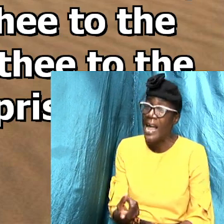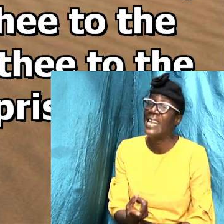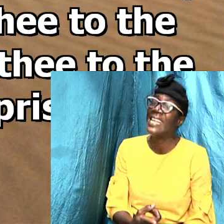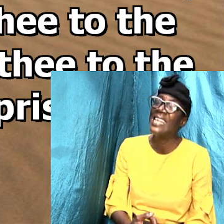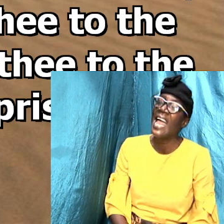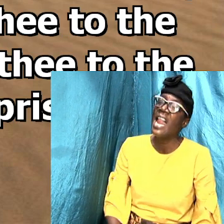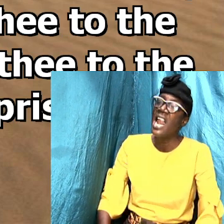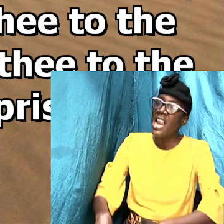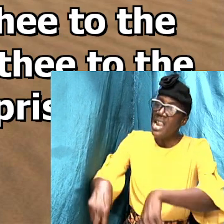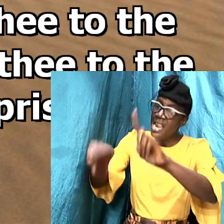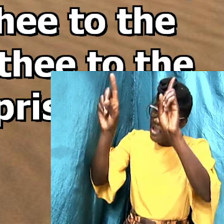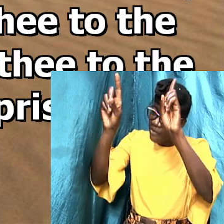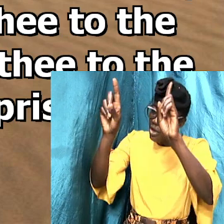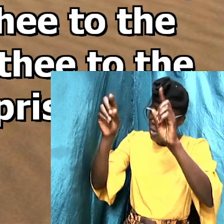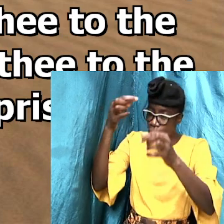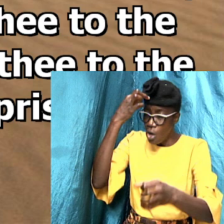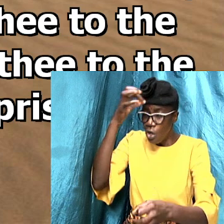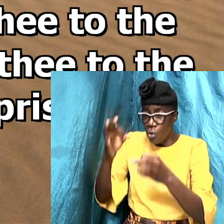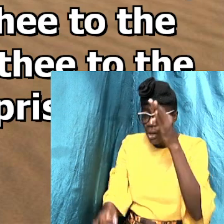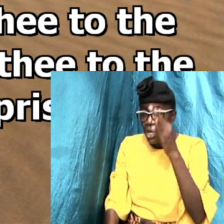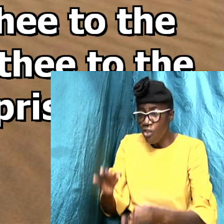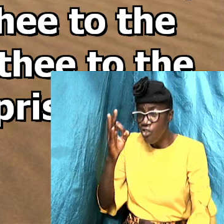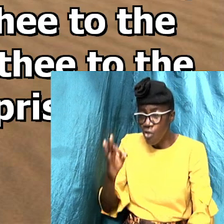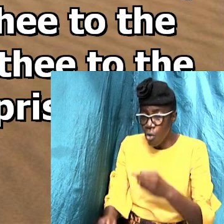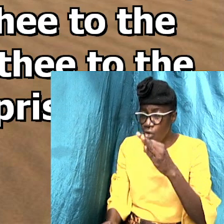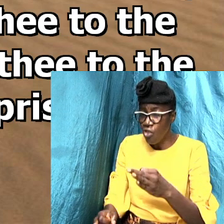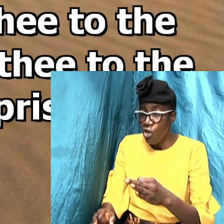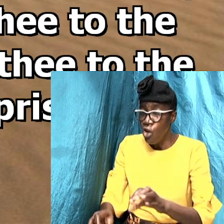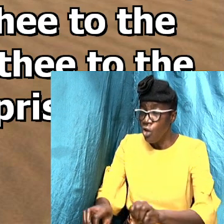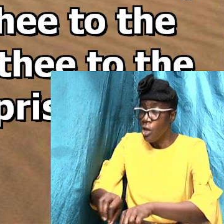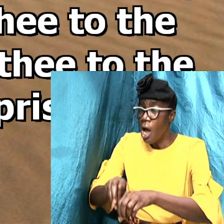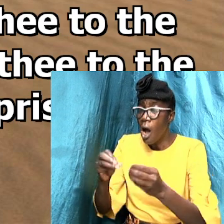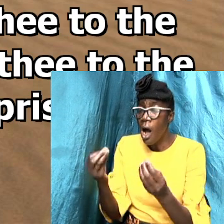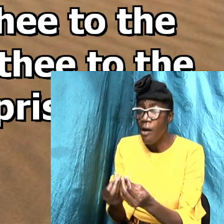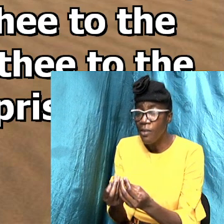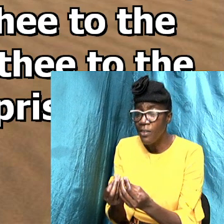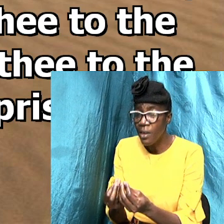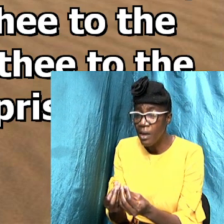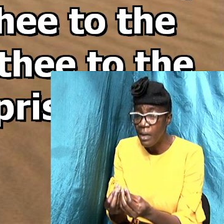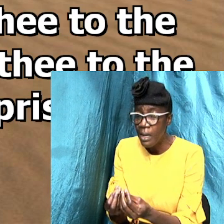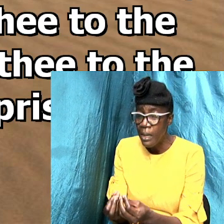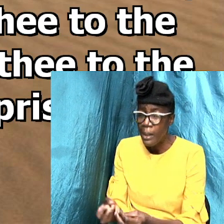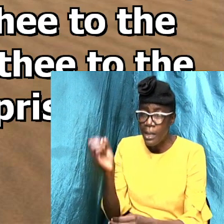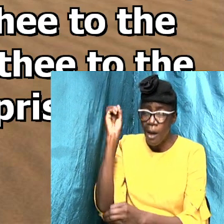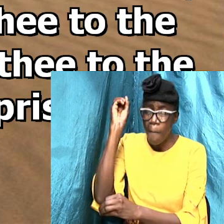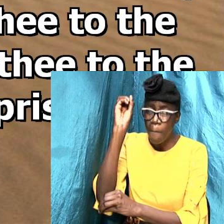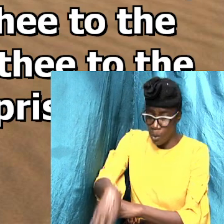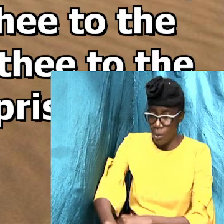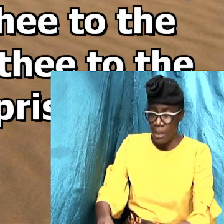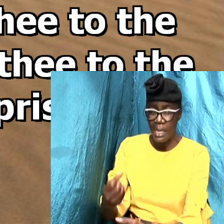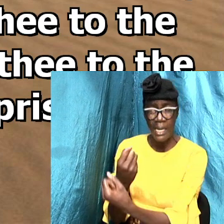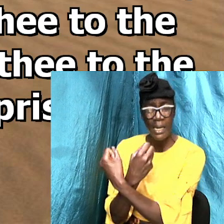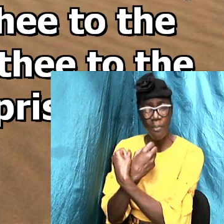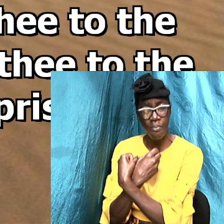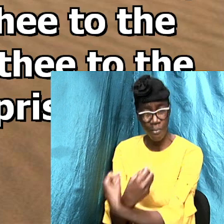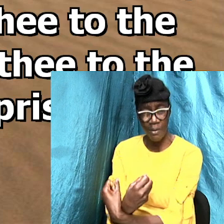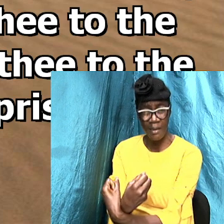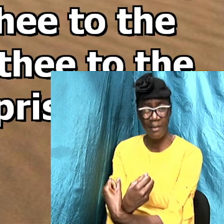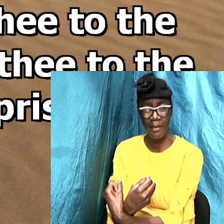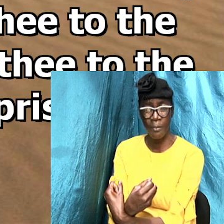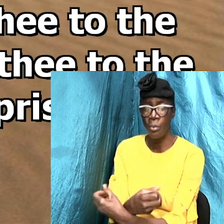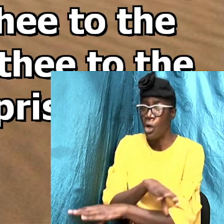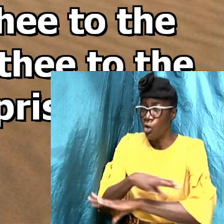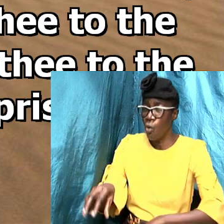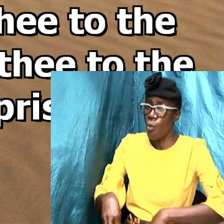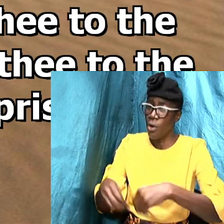judge deliver thee to the officer. And thou be cast into prison. So don't go give